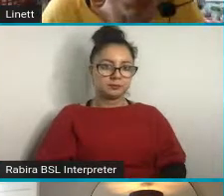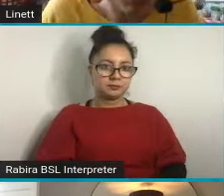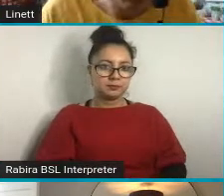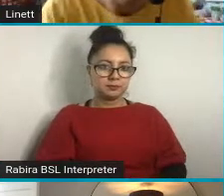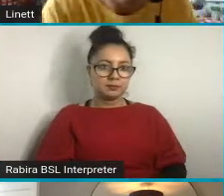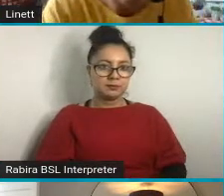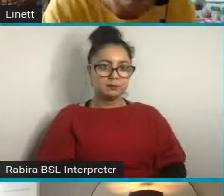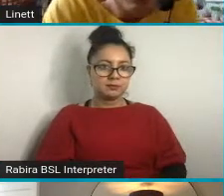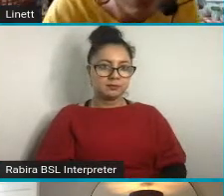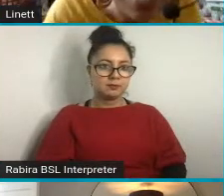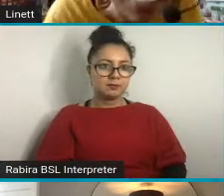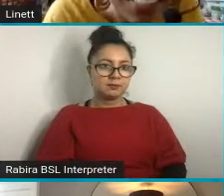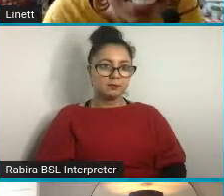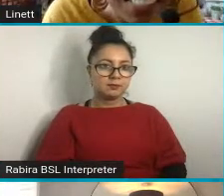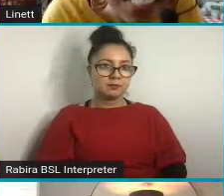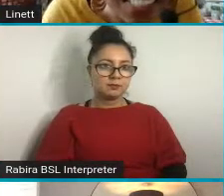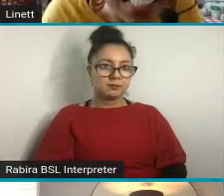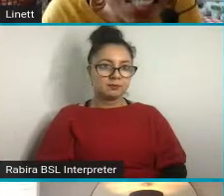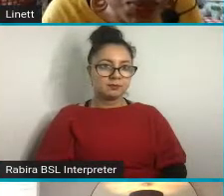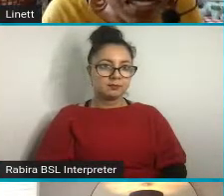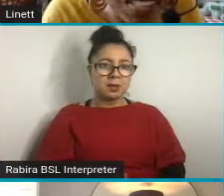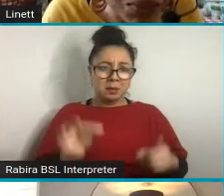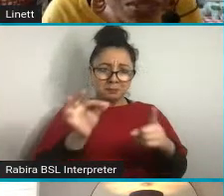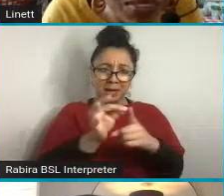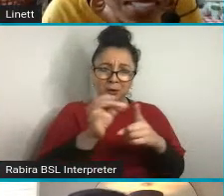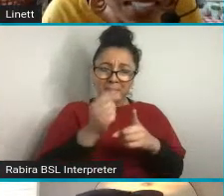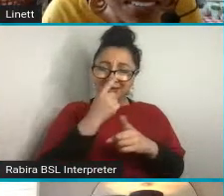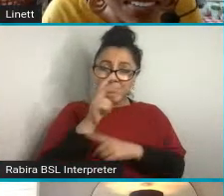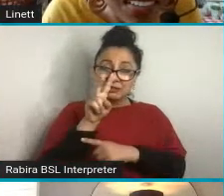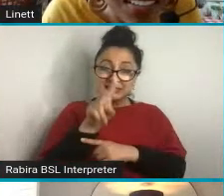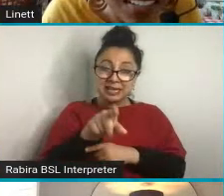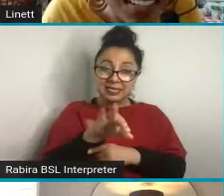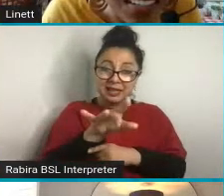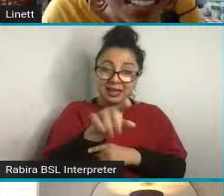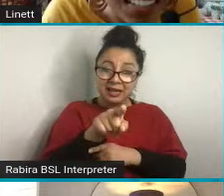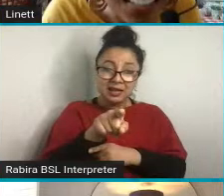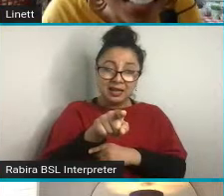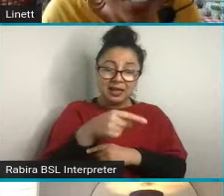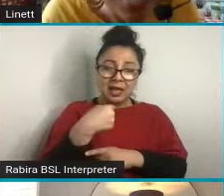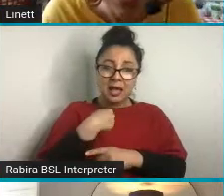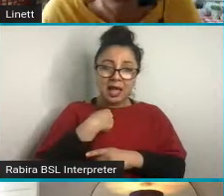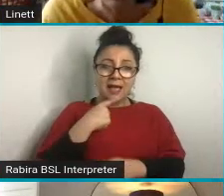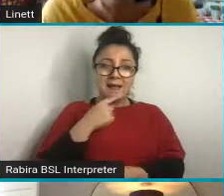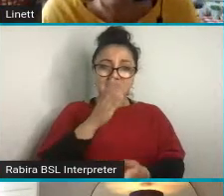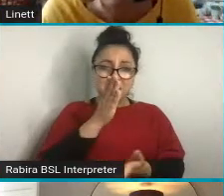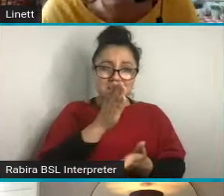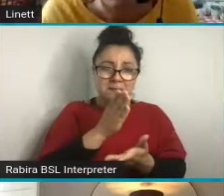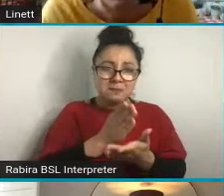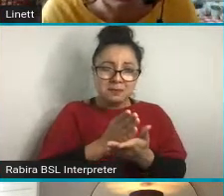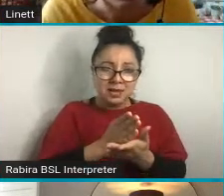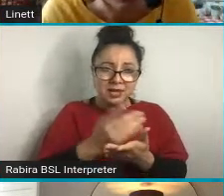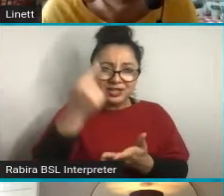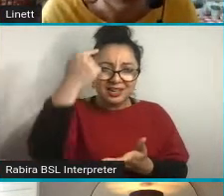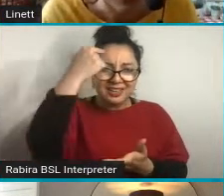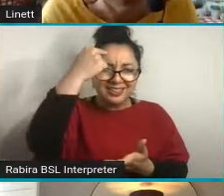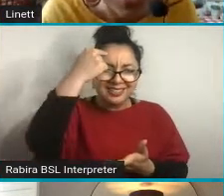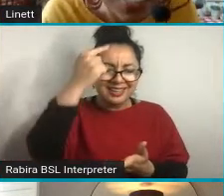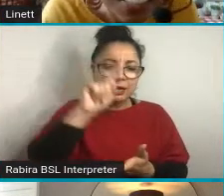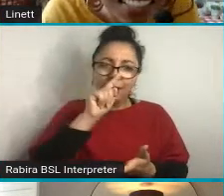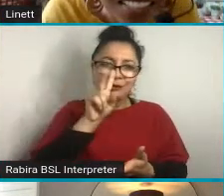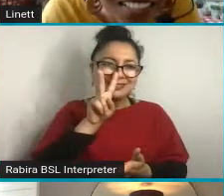And Paloma, are you able to see this one? I pledge. I think I cannot see